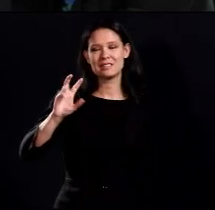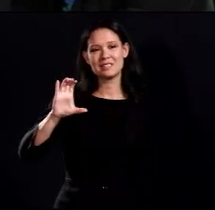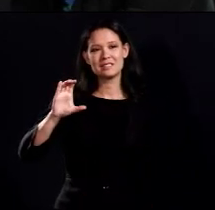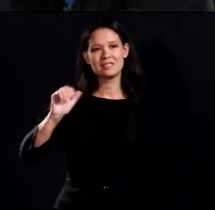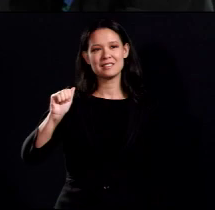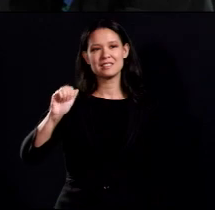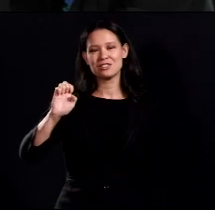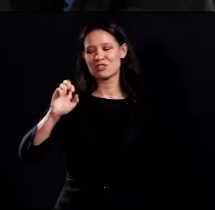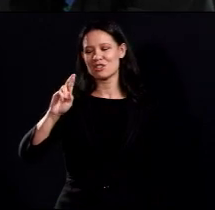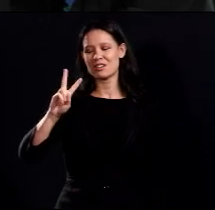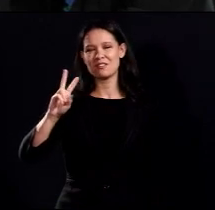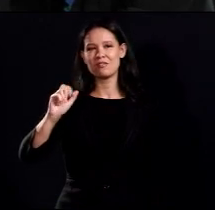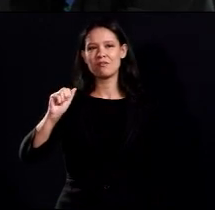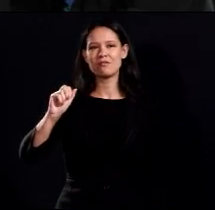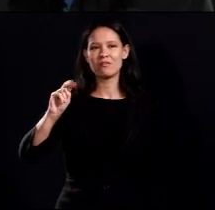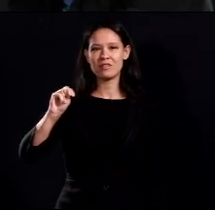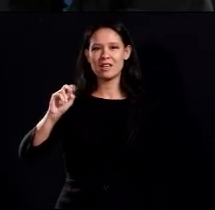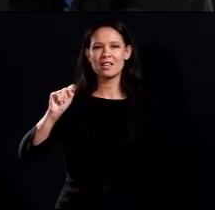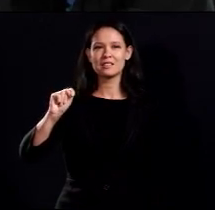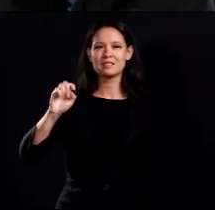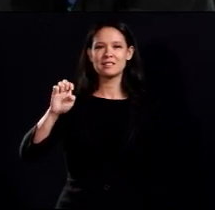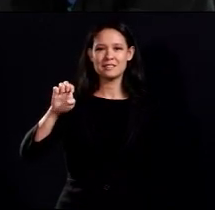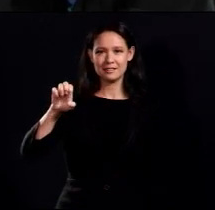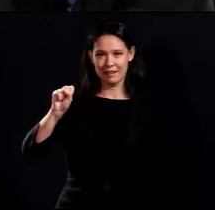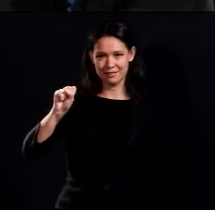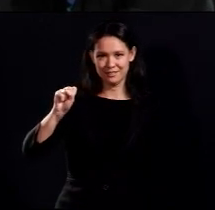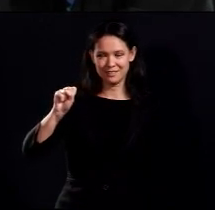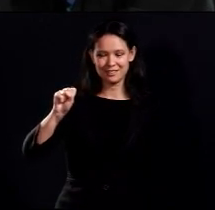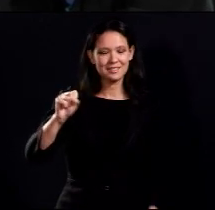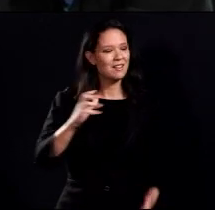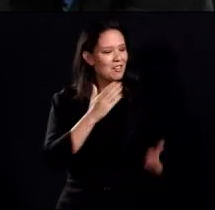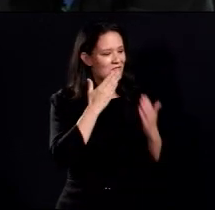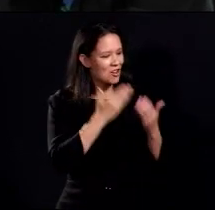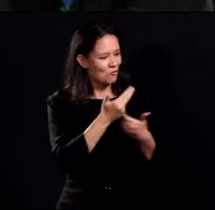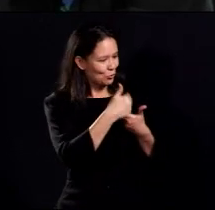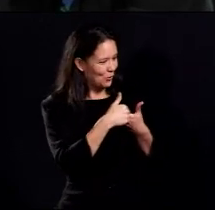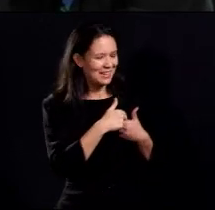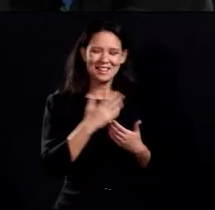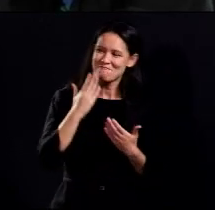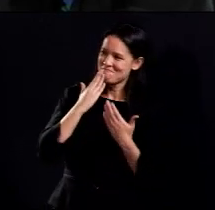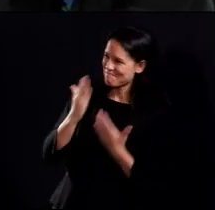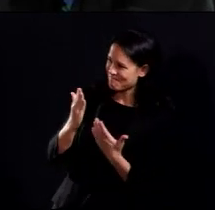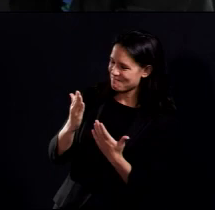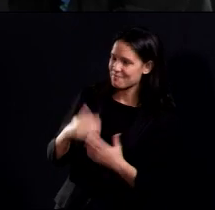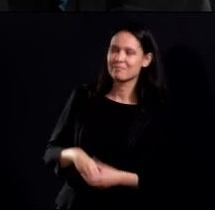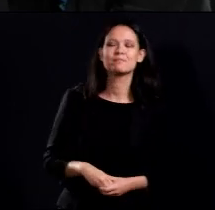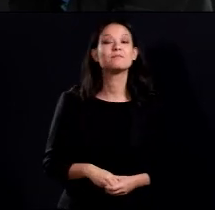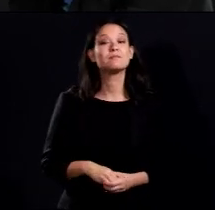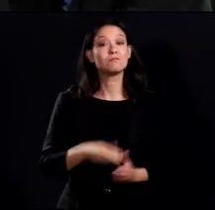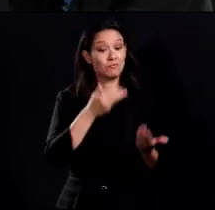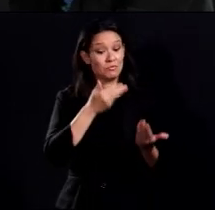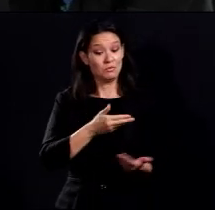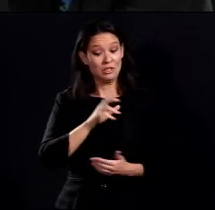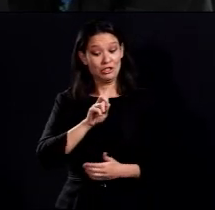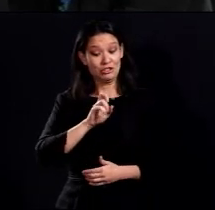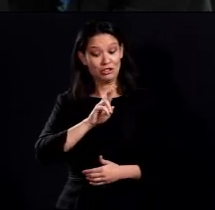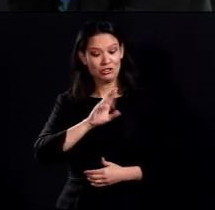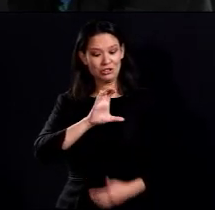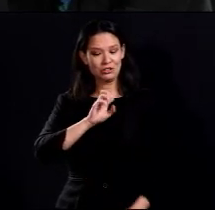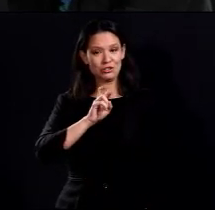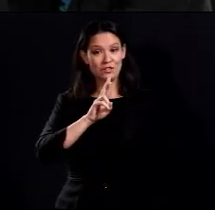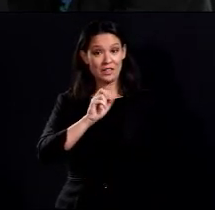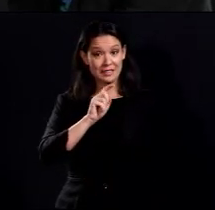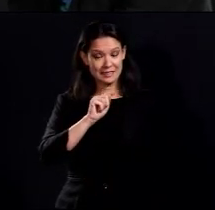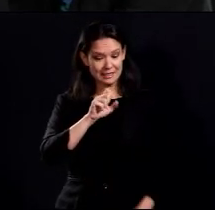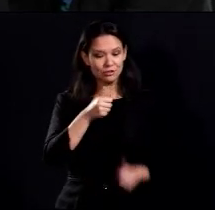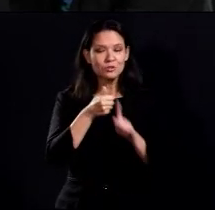Cervantes. It's nice to have you with us. Thank you, Mary Price. Nice to be here. I'm delighted to have you. Dr. Cervantes is the assistant professor and